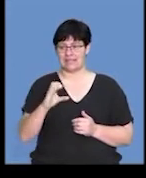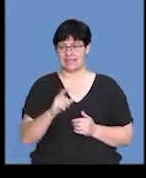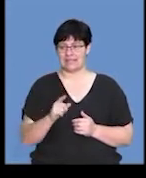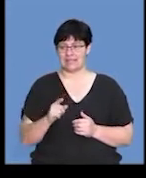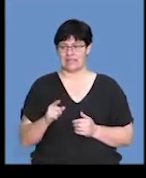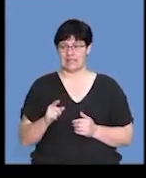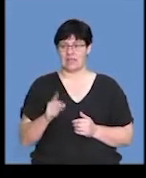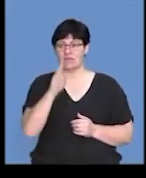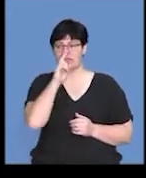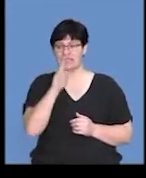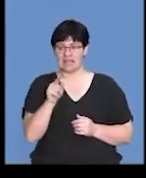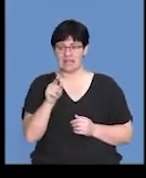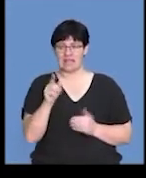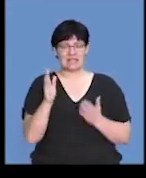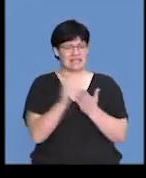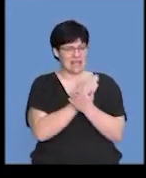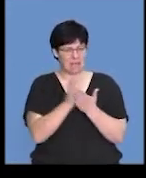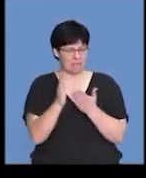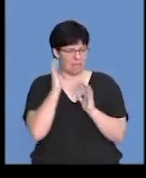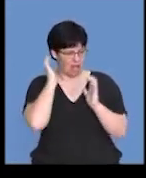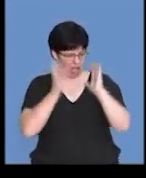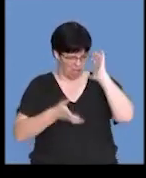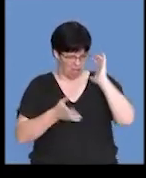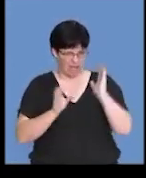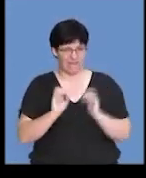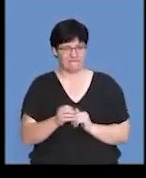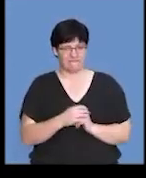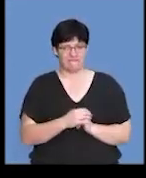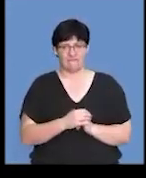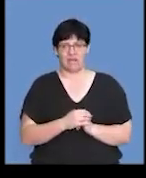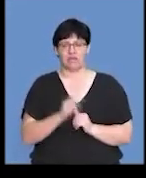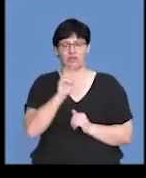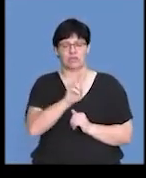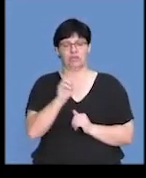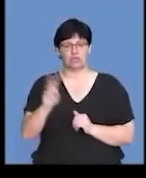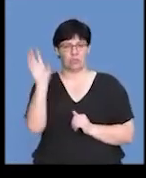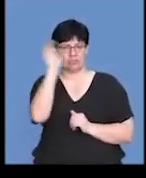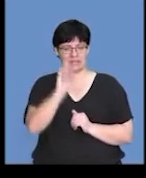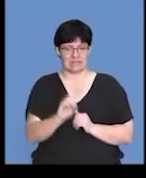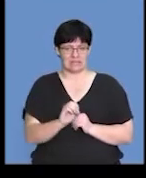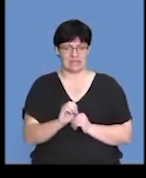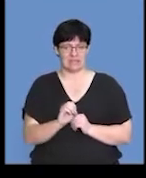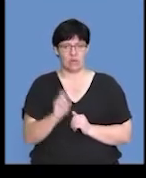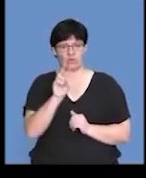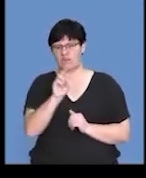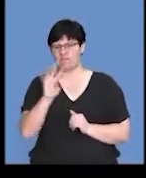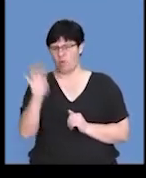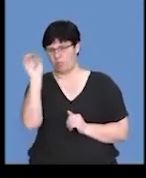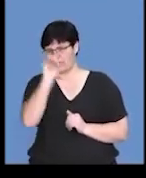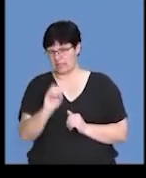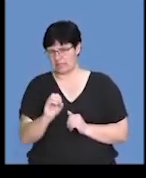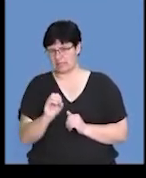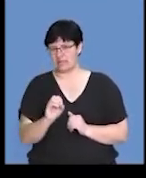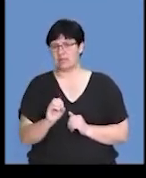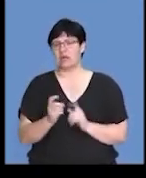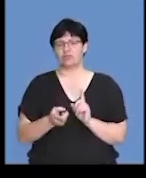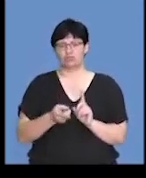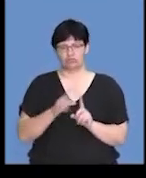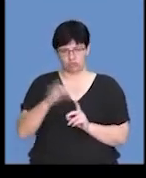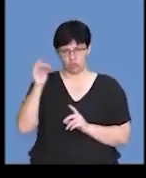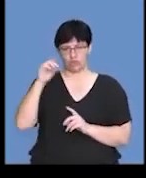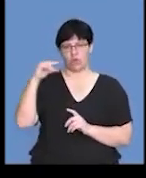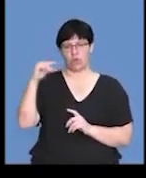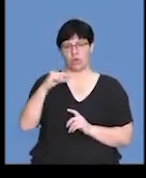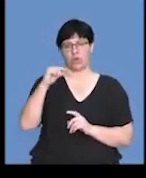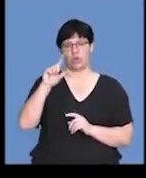And so again, you can see that there is some confusion here. About 22% of you guys, I think 24%, selected glucagon. And